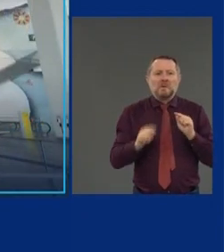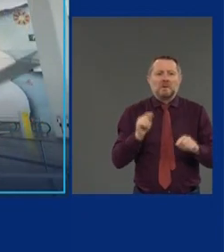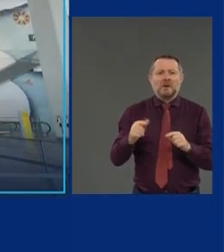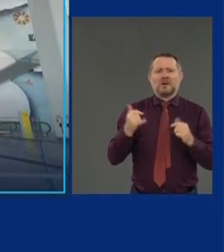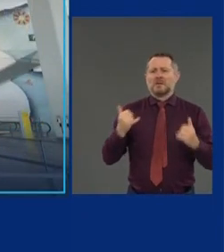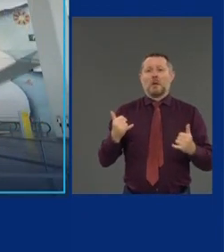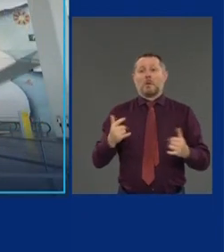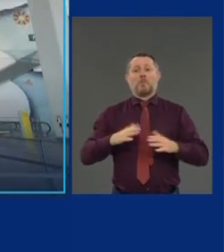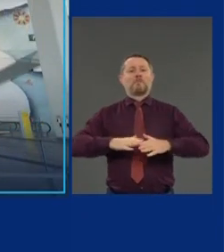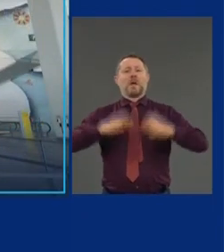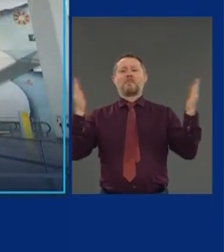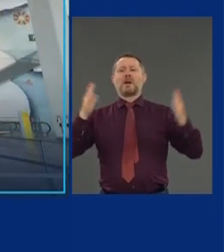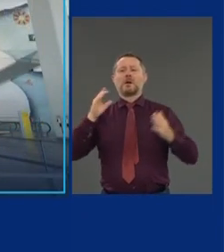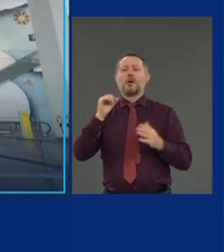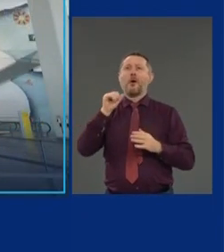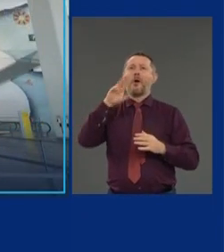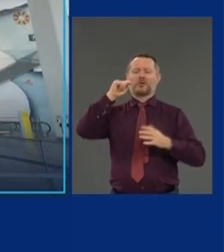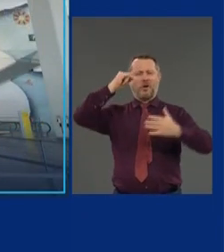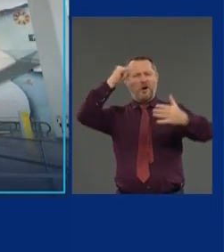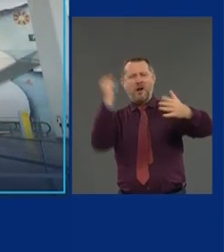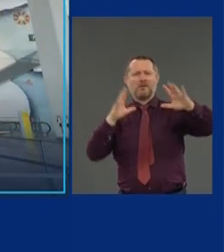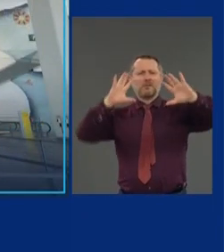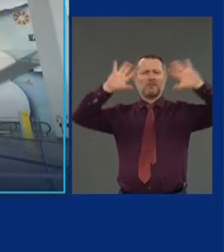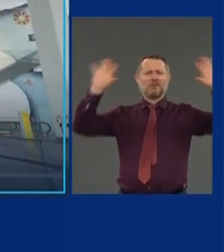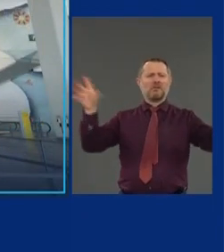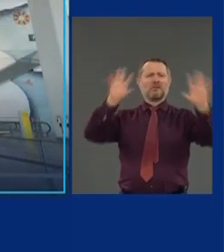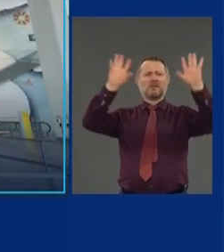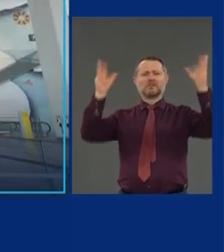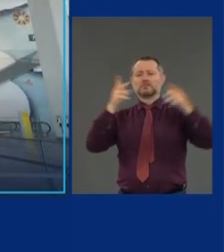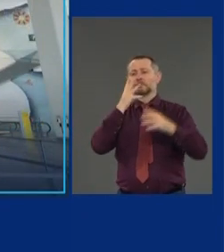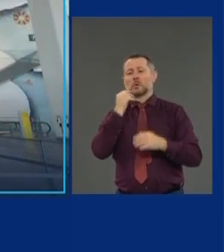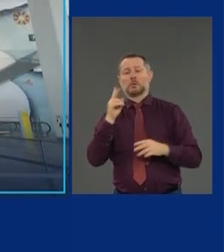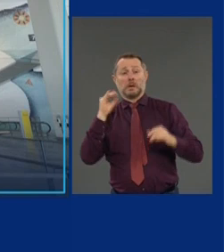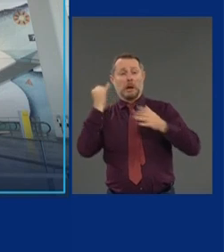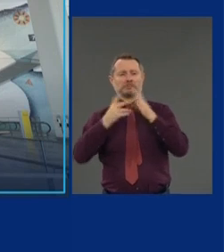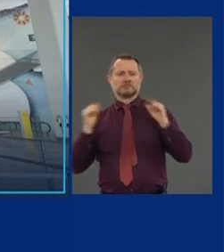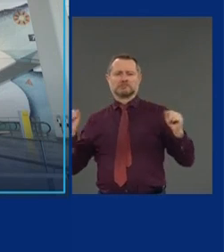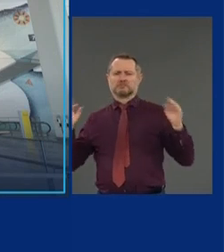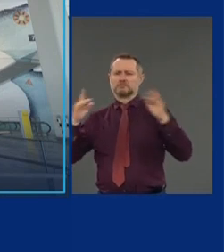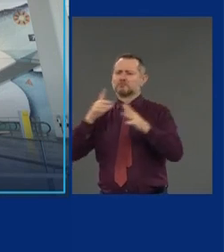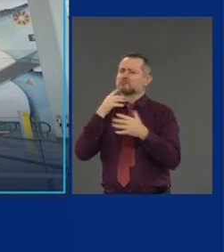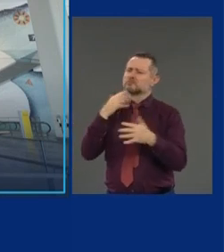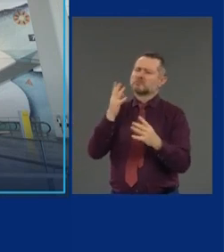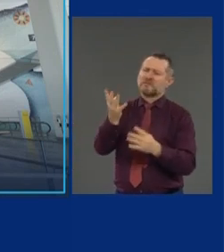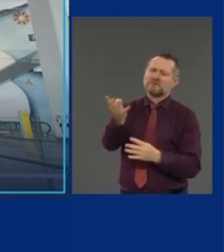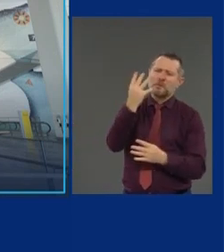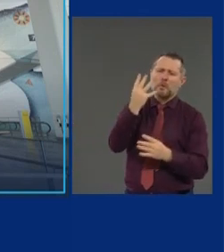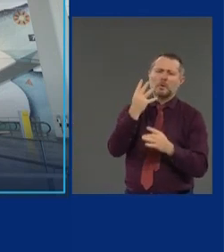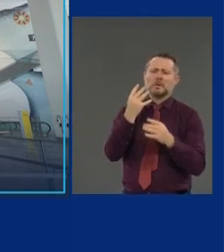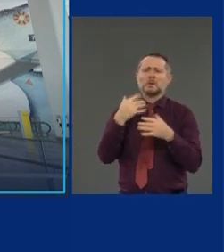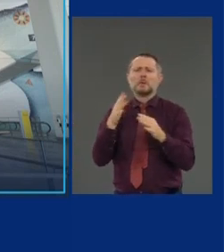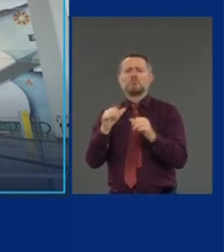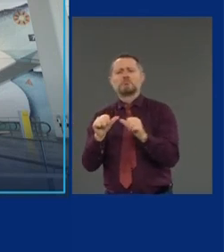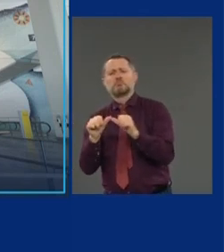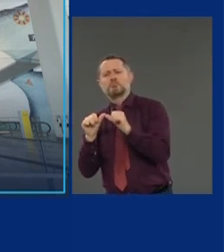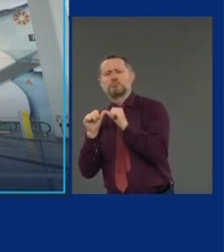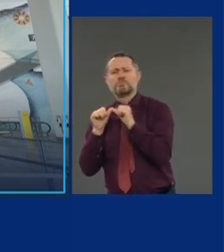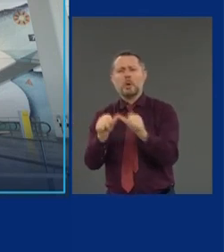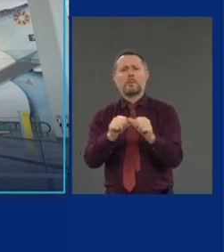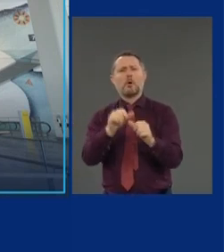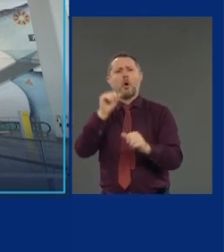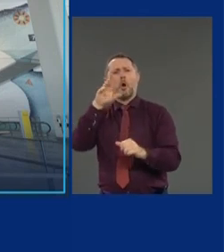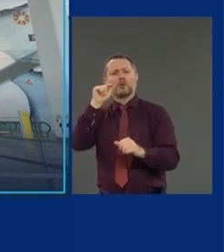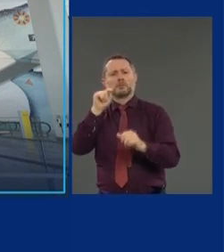the civic and public art world, curated an outstanding collection of four permanent public art installations by four leading